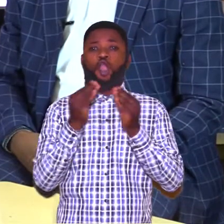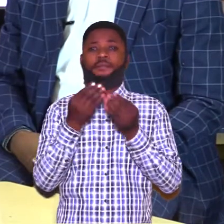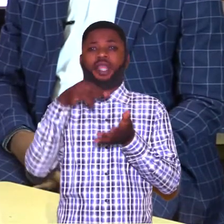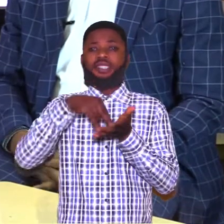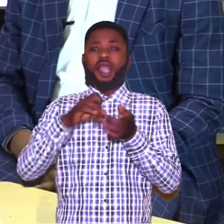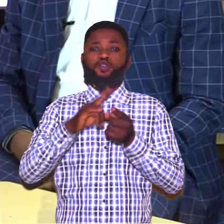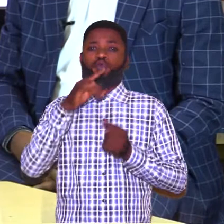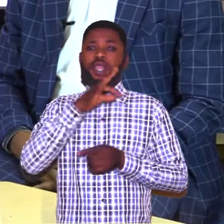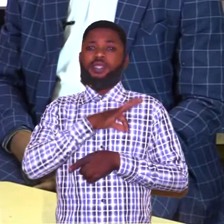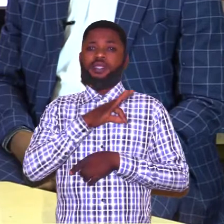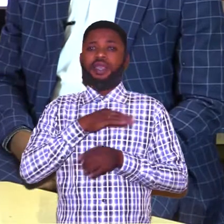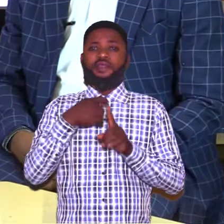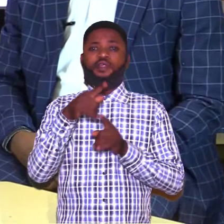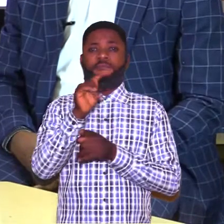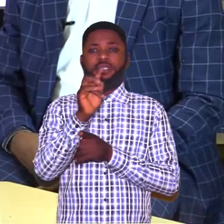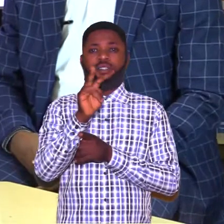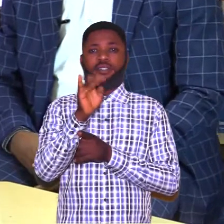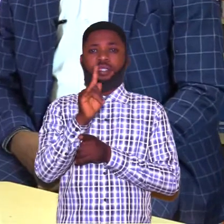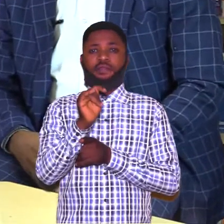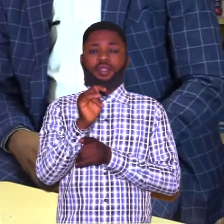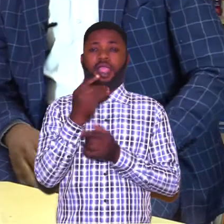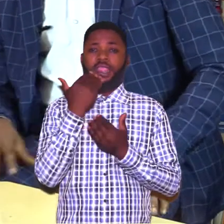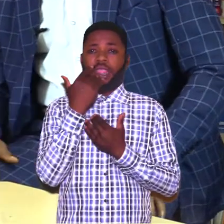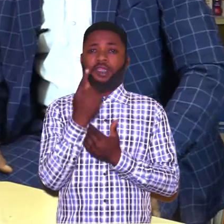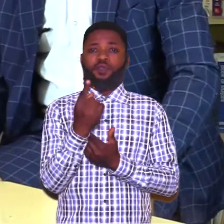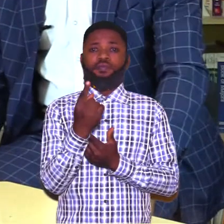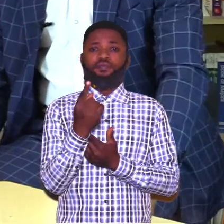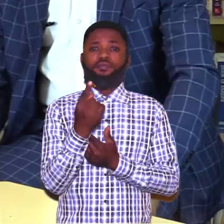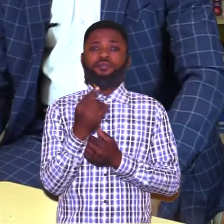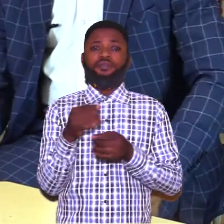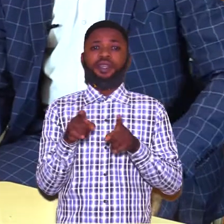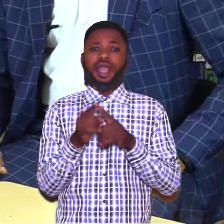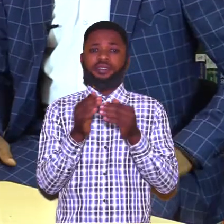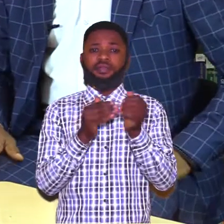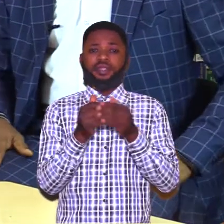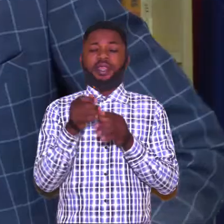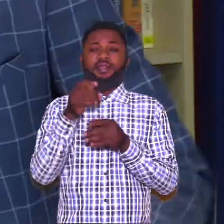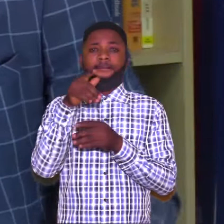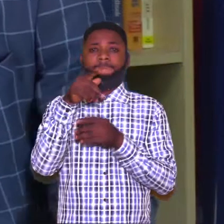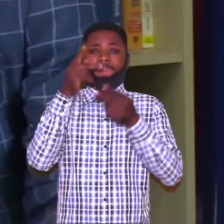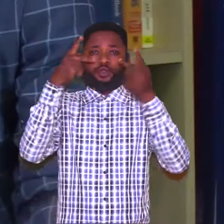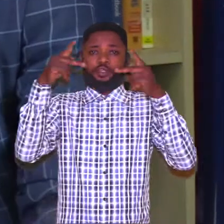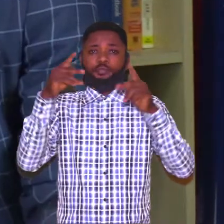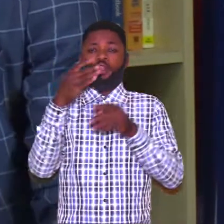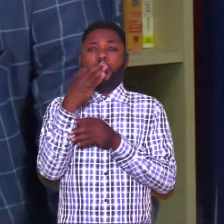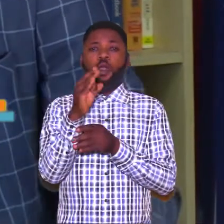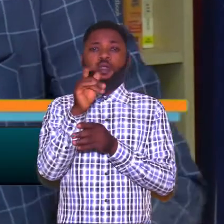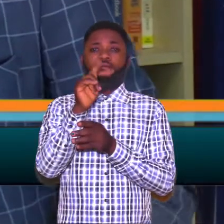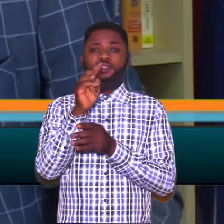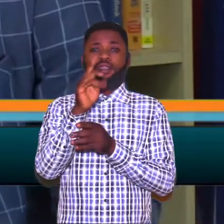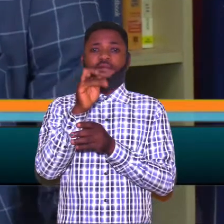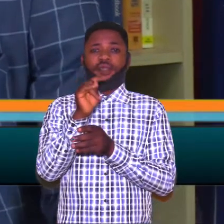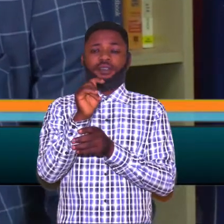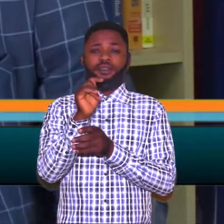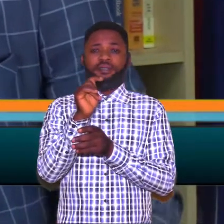the community stands to gain from TVET. Okay, thank you. As regards prospects of